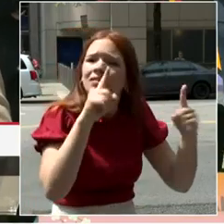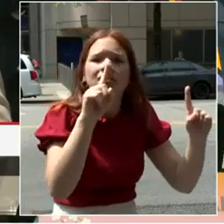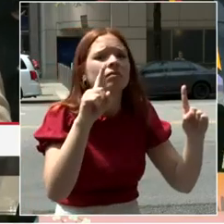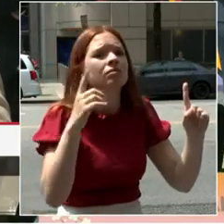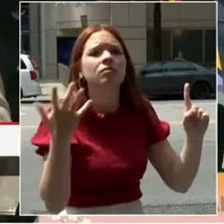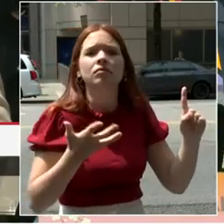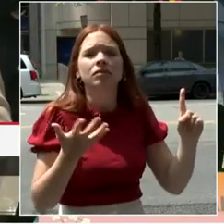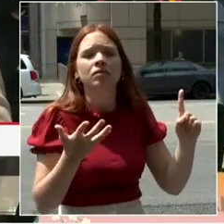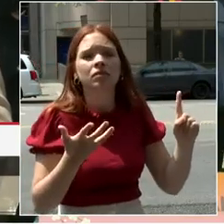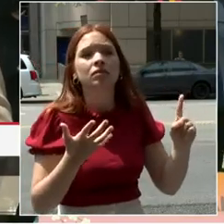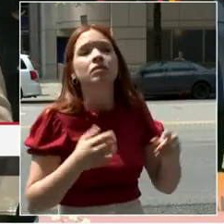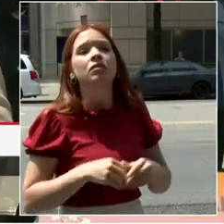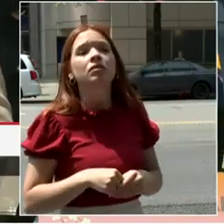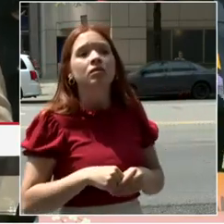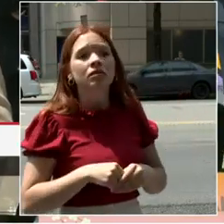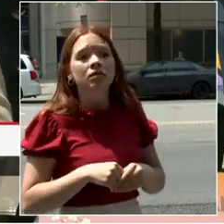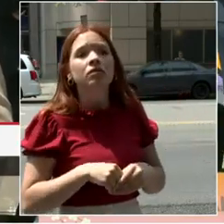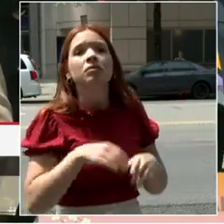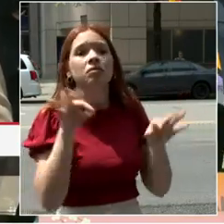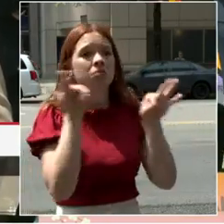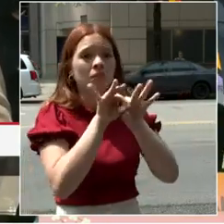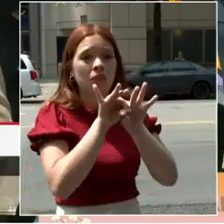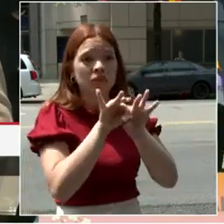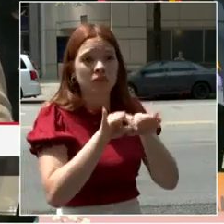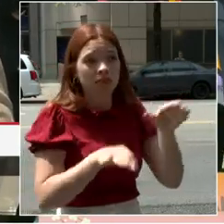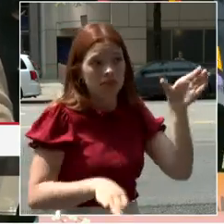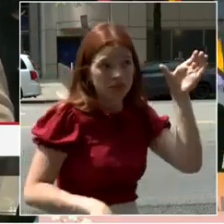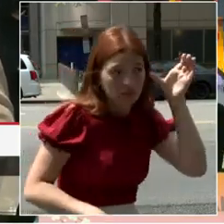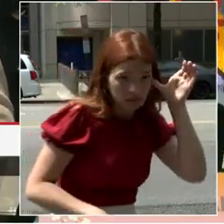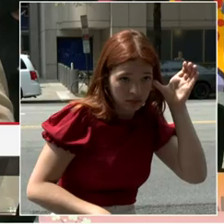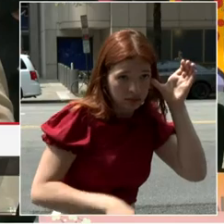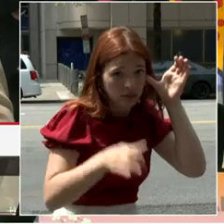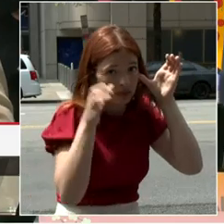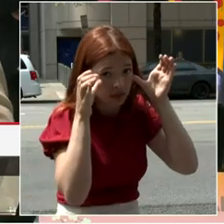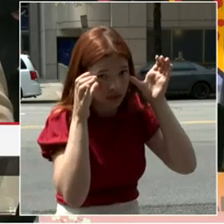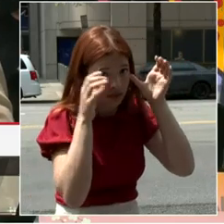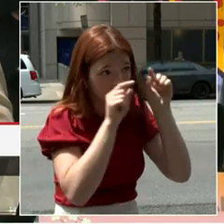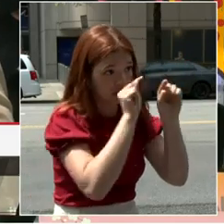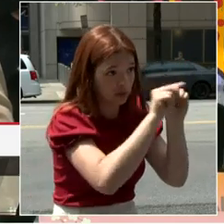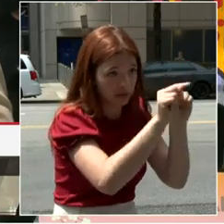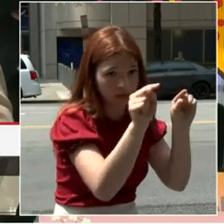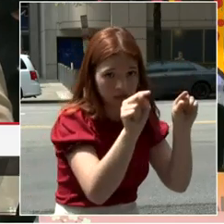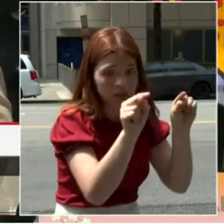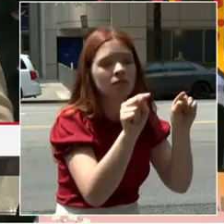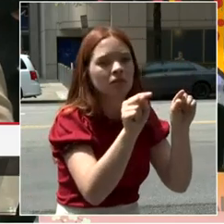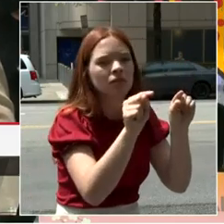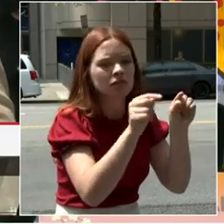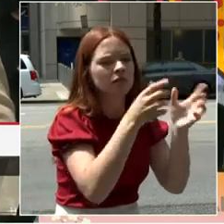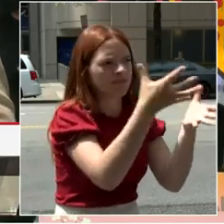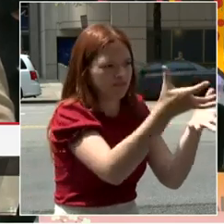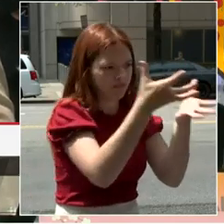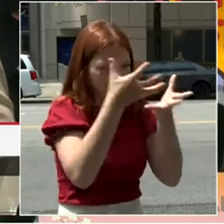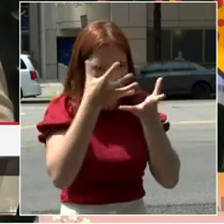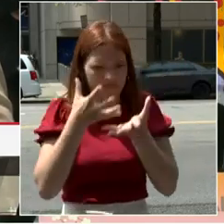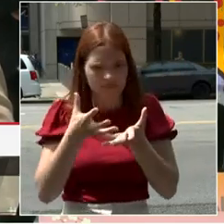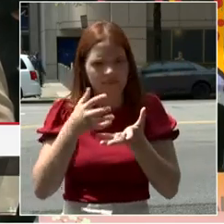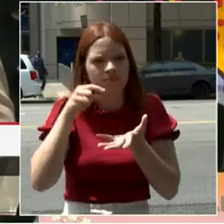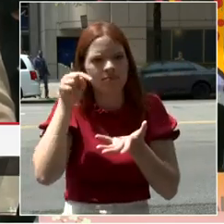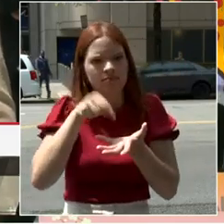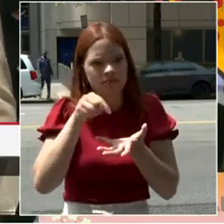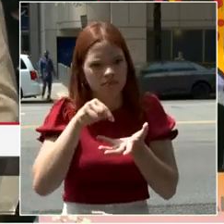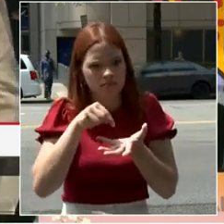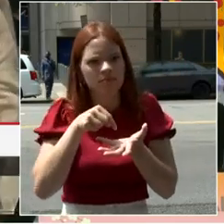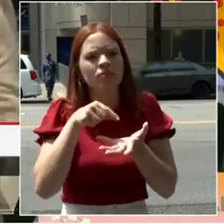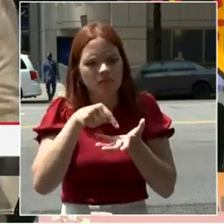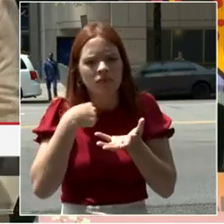various components of the work ahead, we want to be able to inform our investments. So